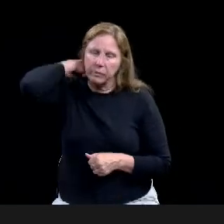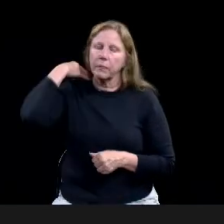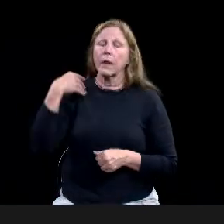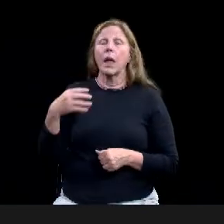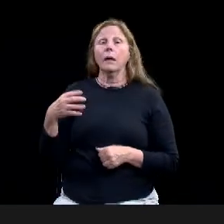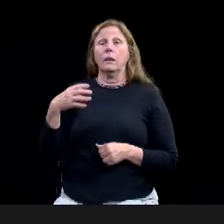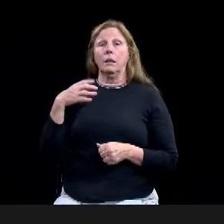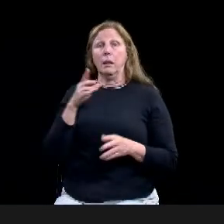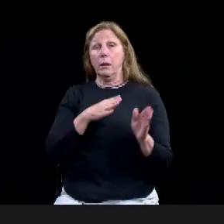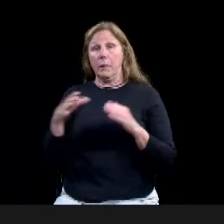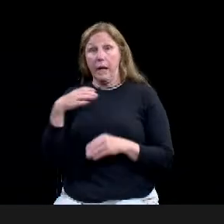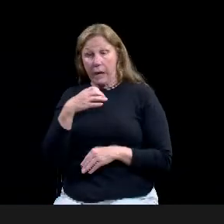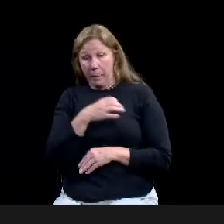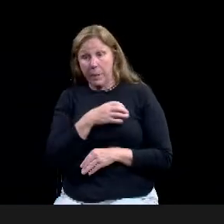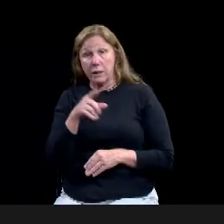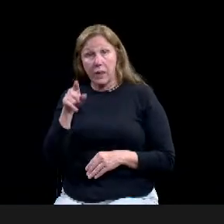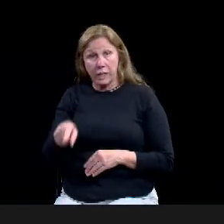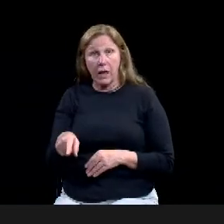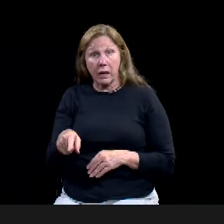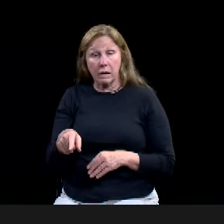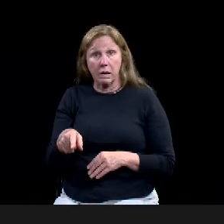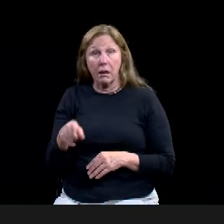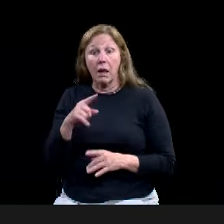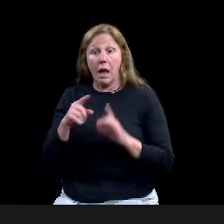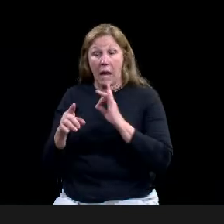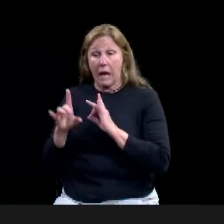Um, hey, Clint. Um,